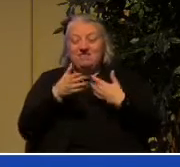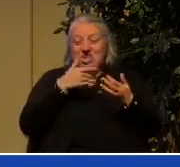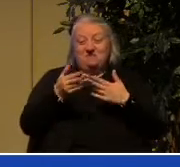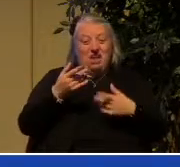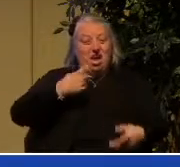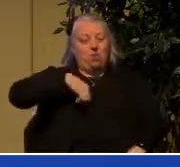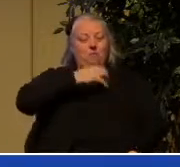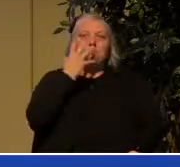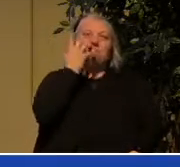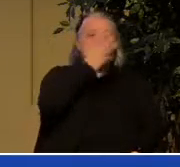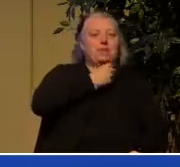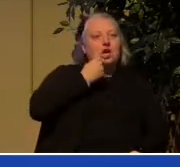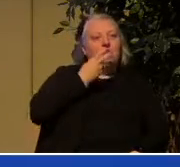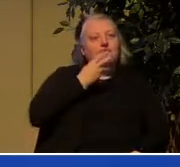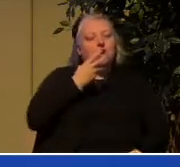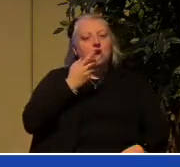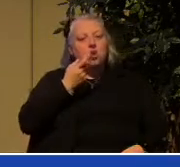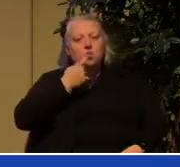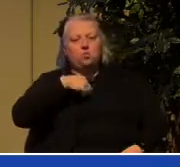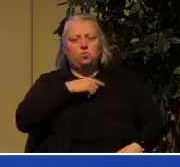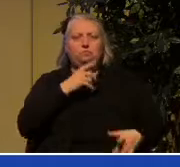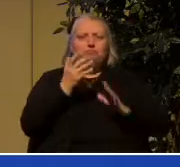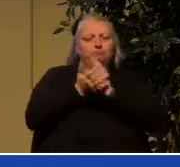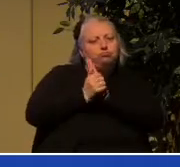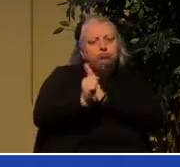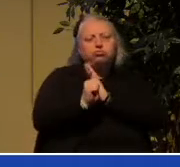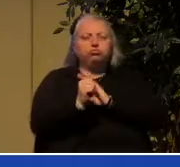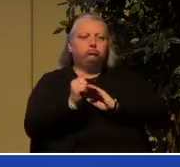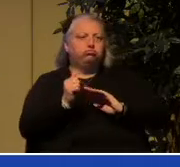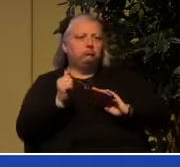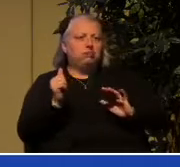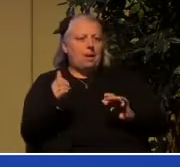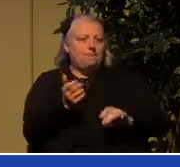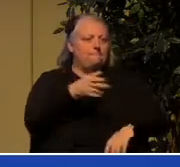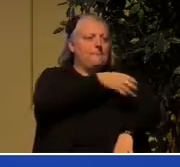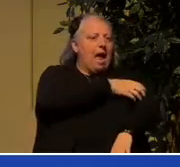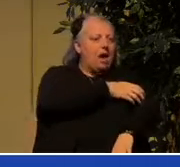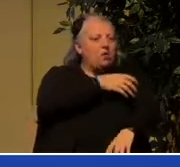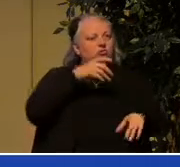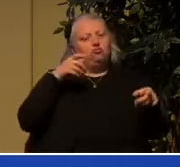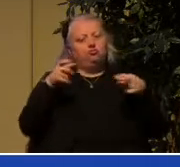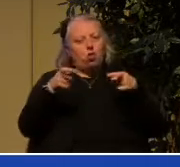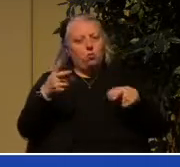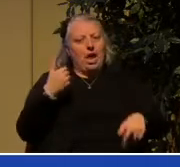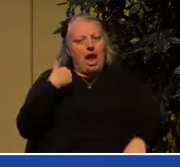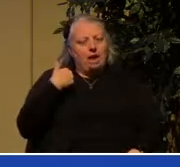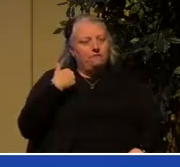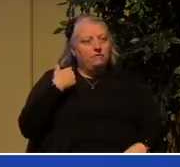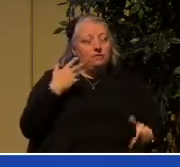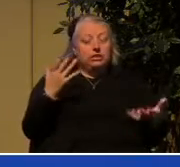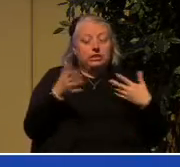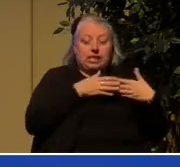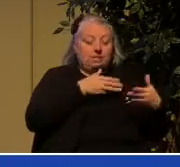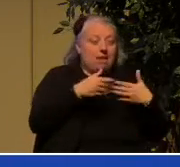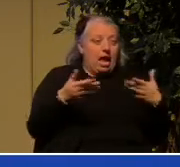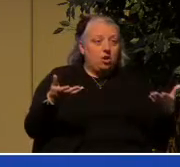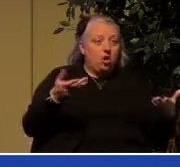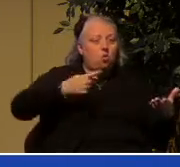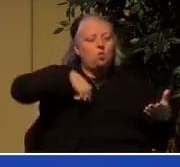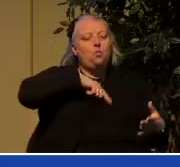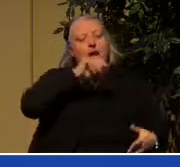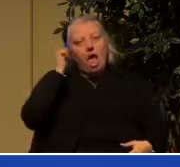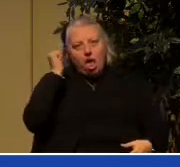power, control we exercise, we all die, and we